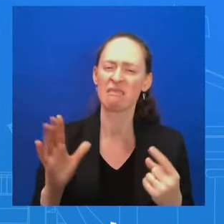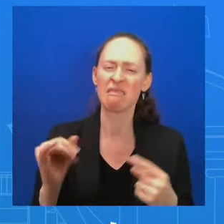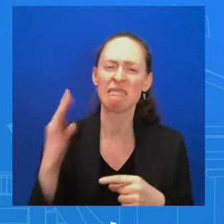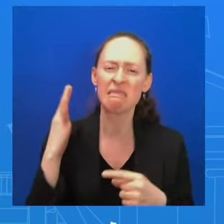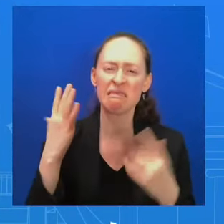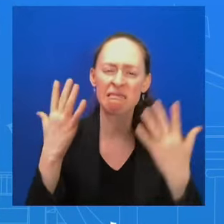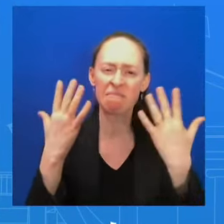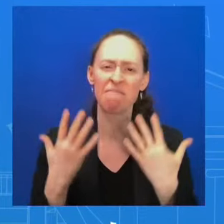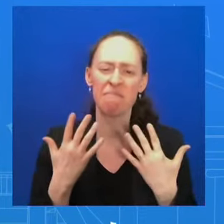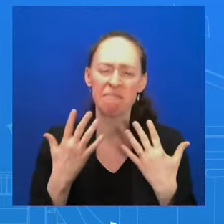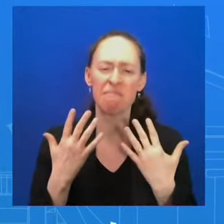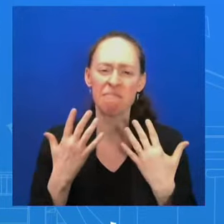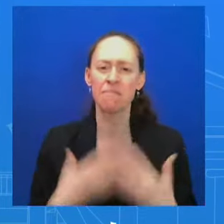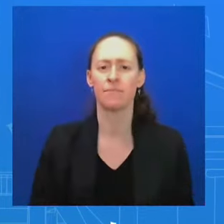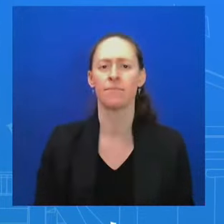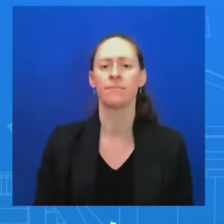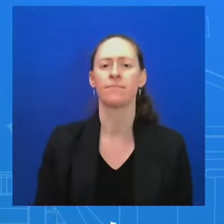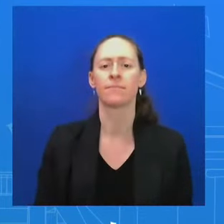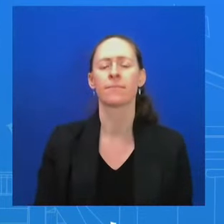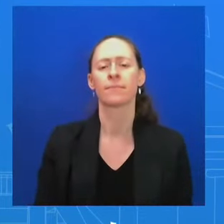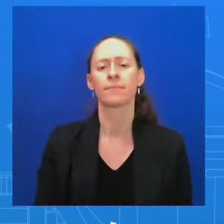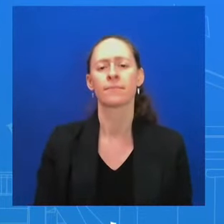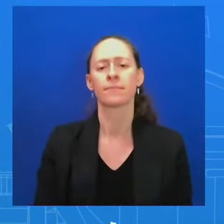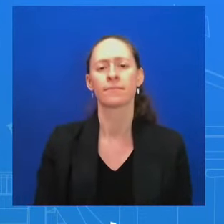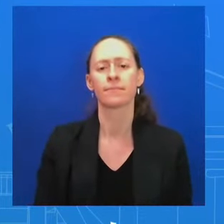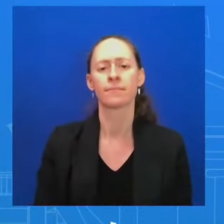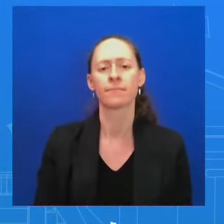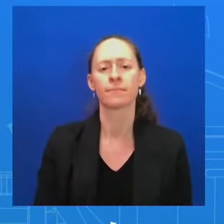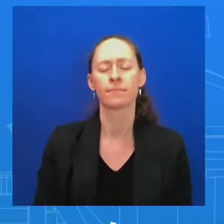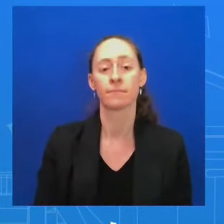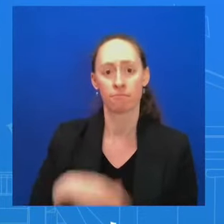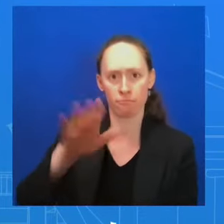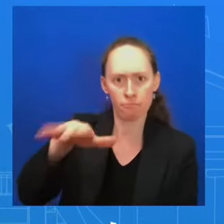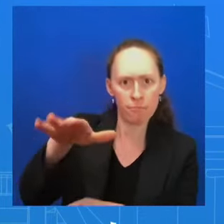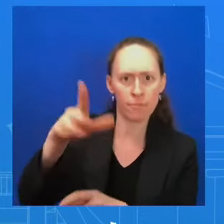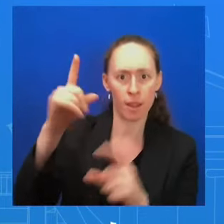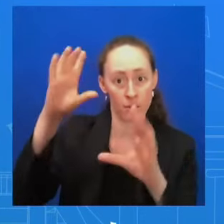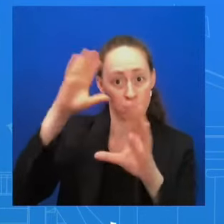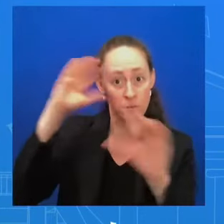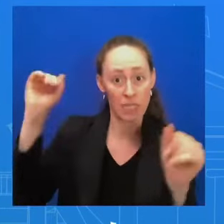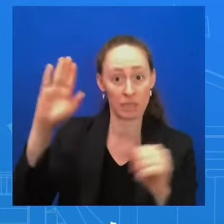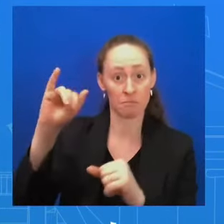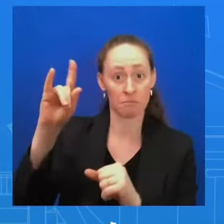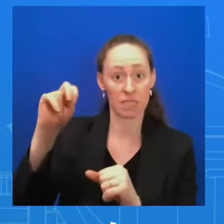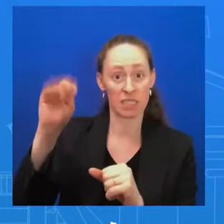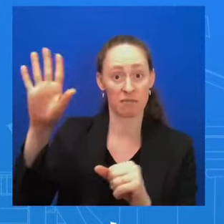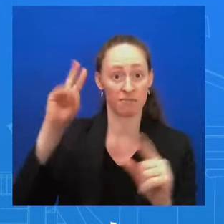Does President Biden agree with Donald Trump that Israel's war against Hamas is taking a long time?